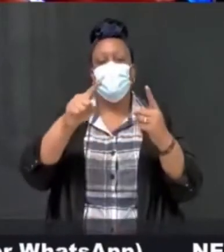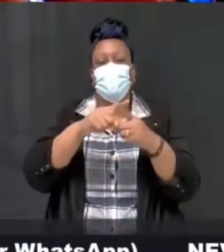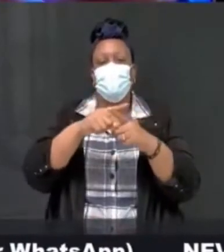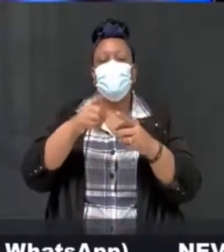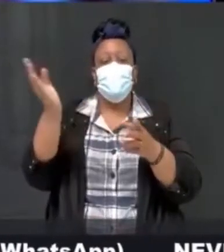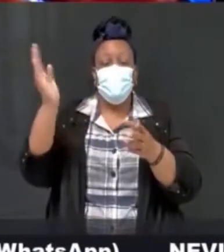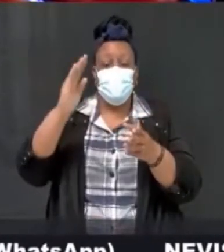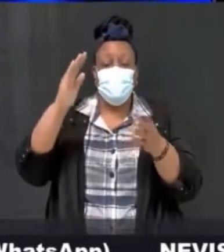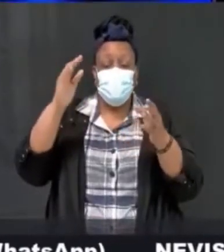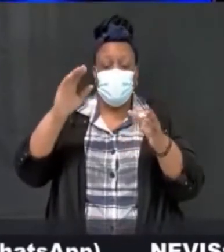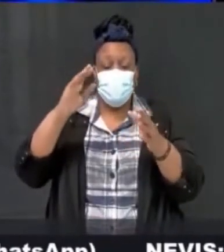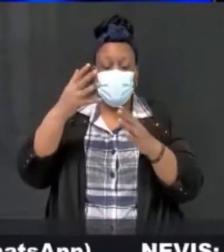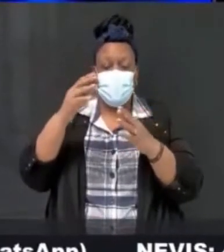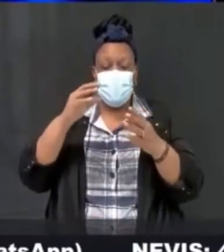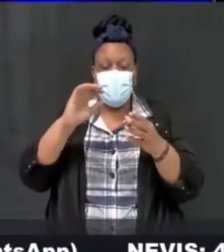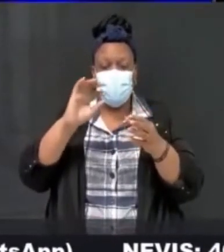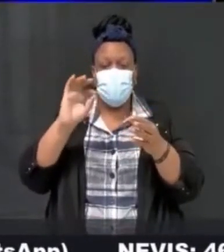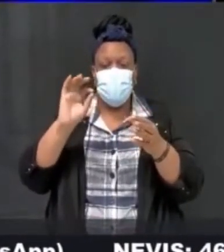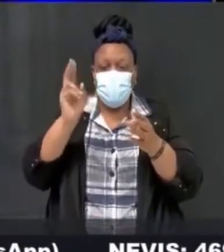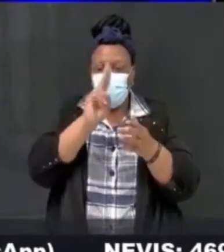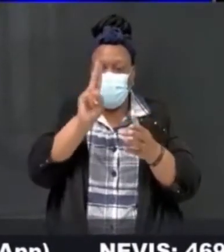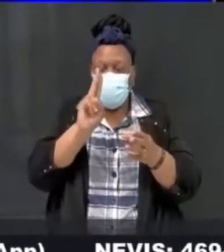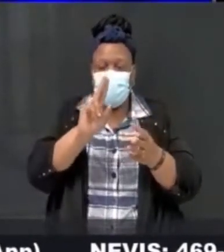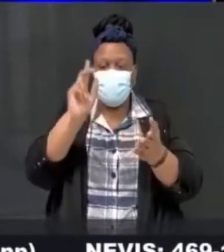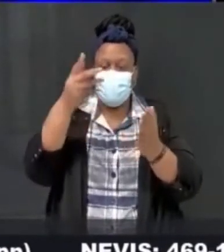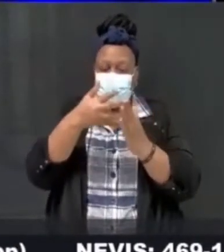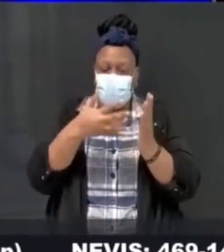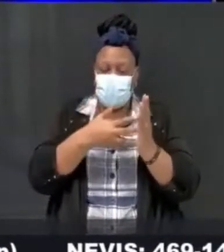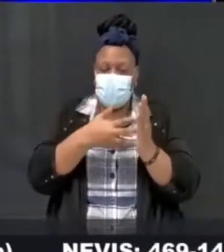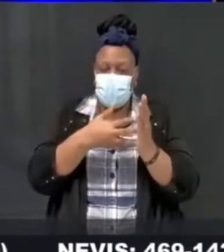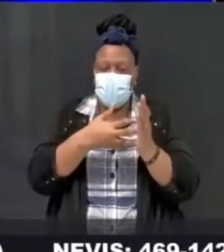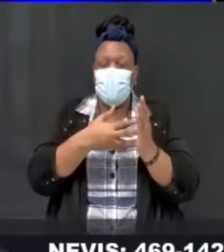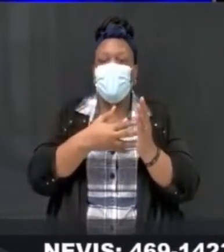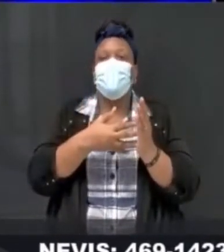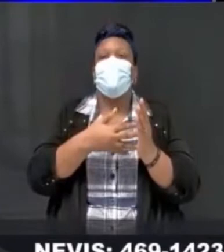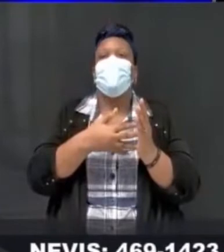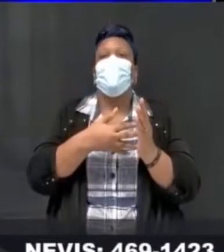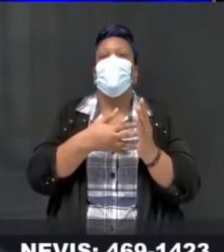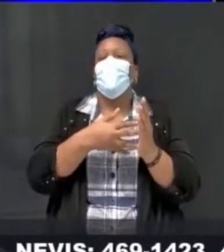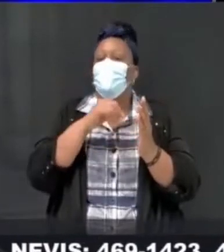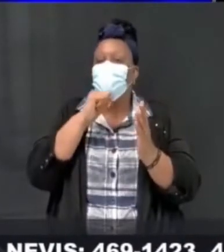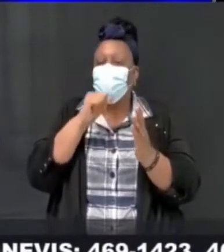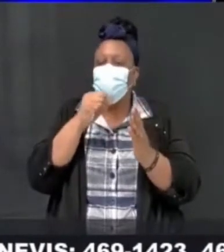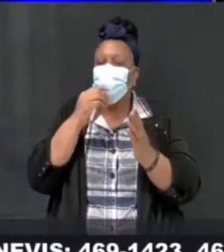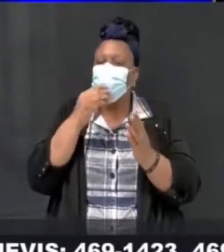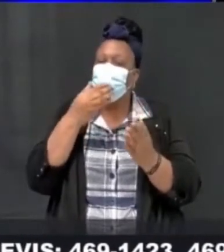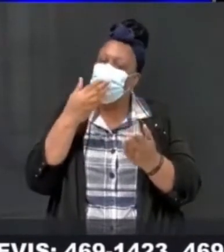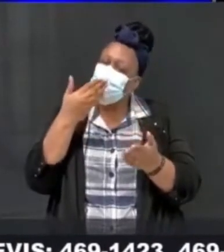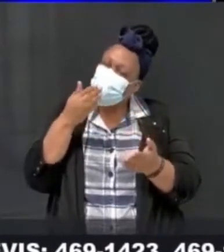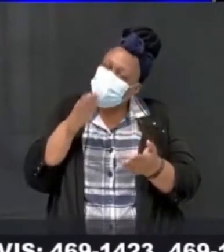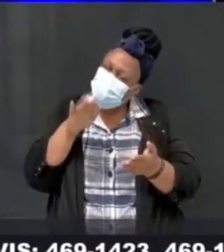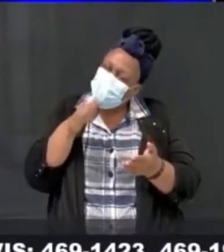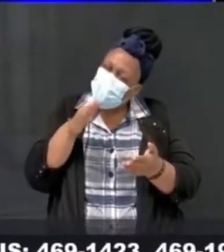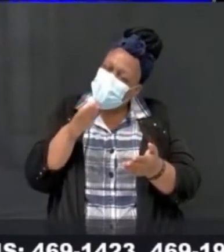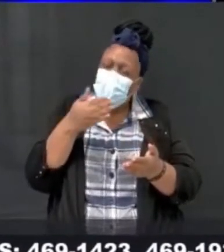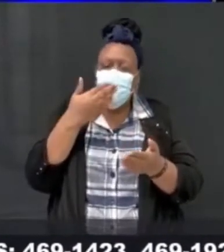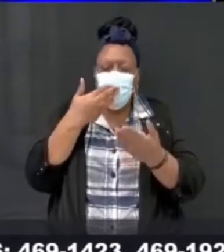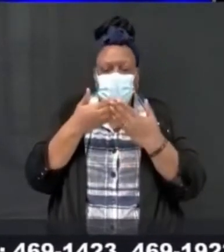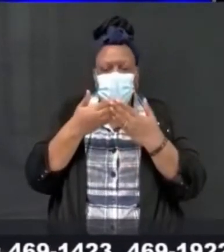by, these tests have become more and more sensitive and specific, in that if someone